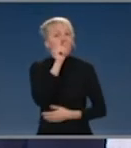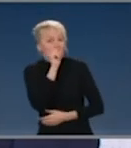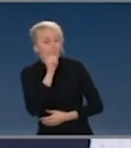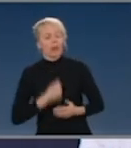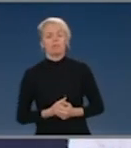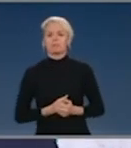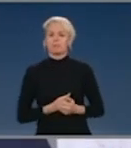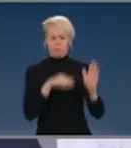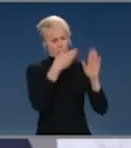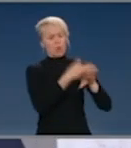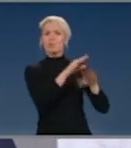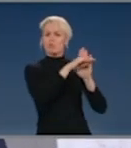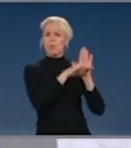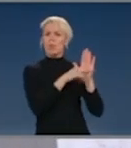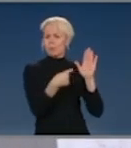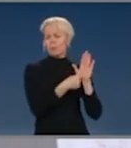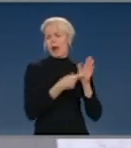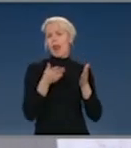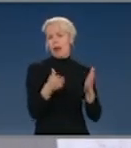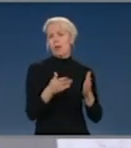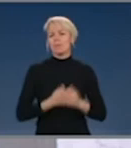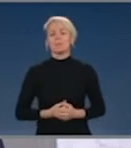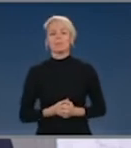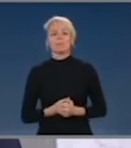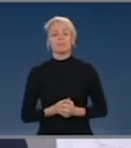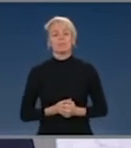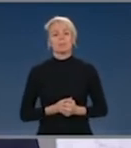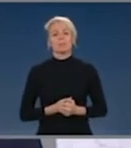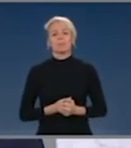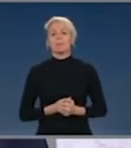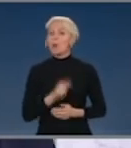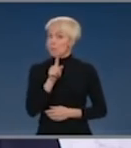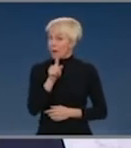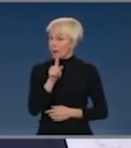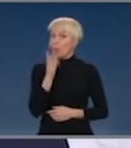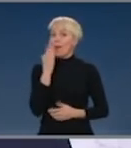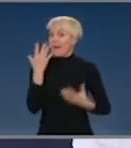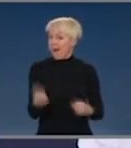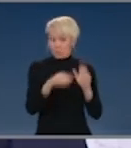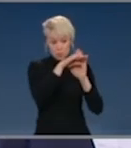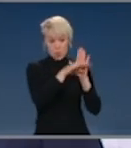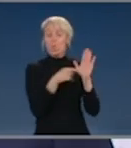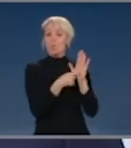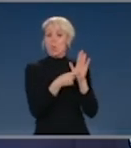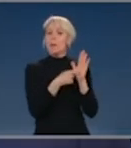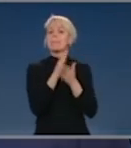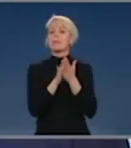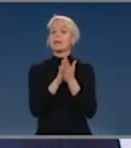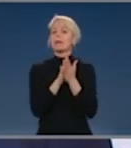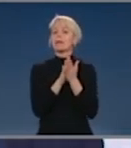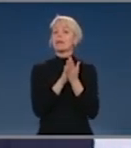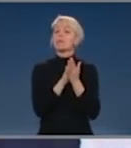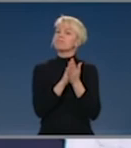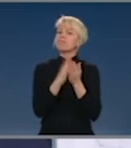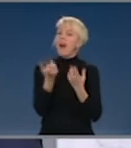And also, there must be compliance with those rules. And so, where you have rules, they have to be backed up, and that's why there's additional resources –